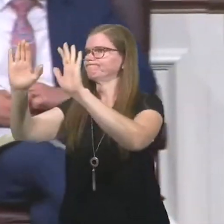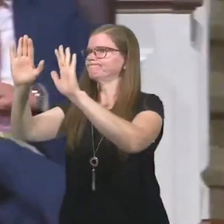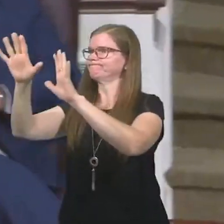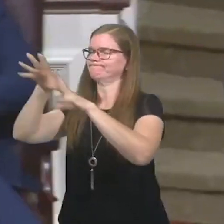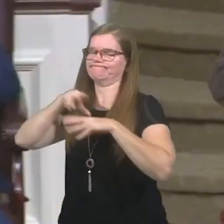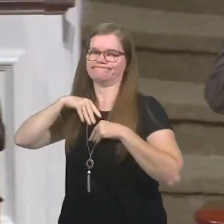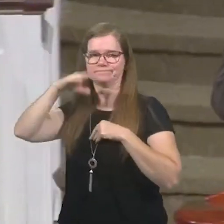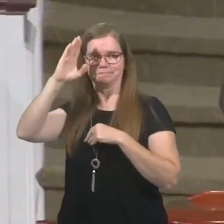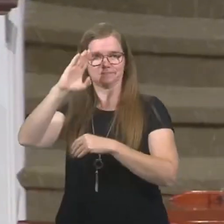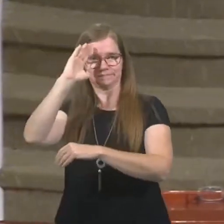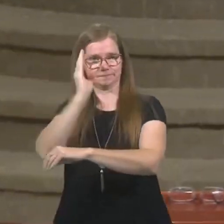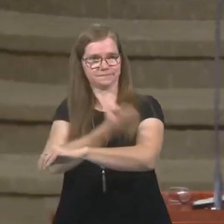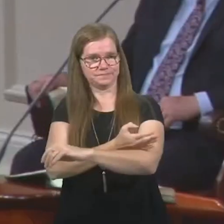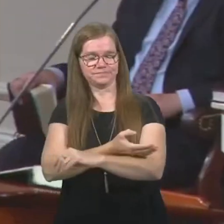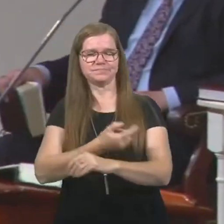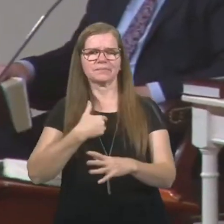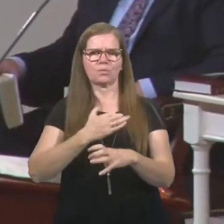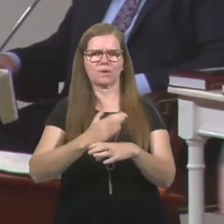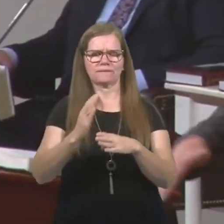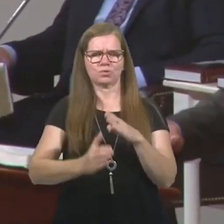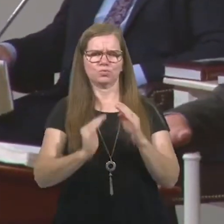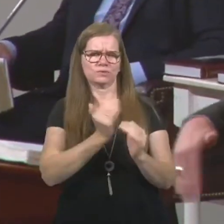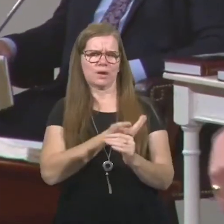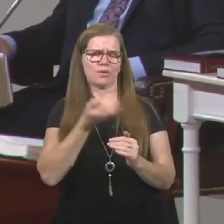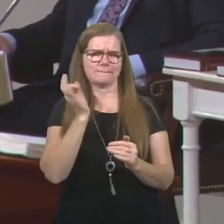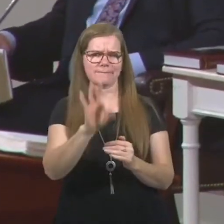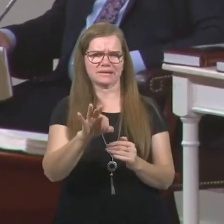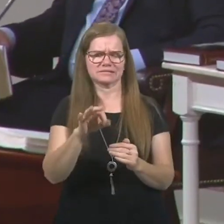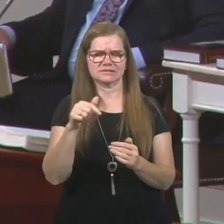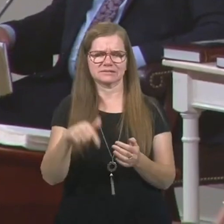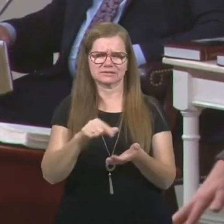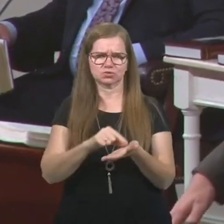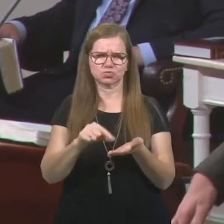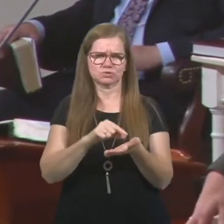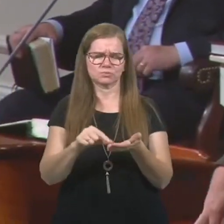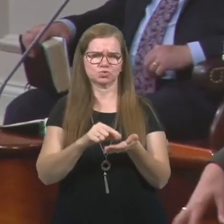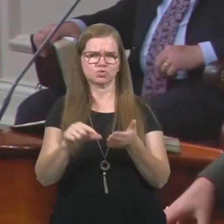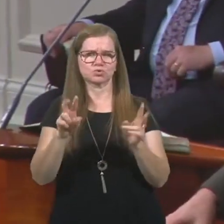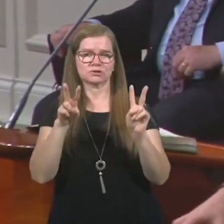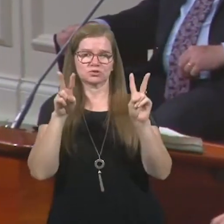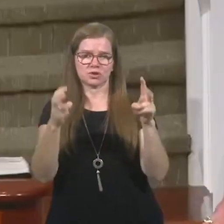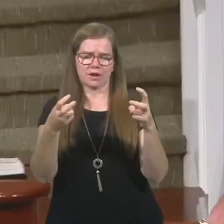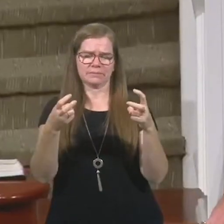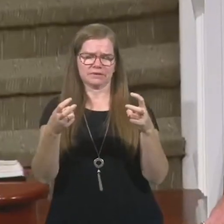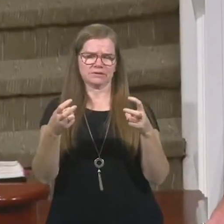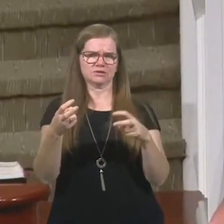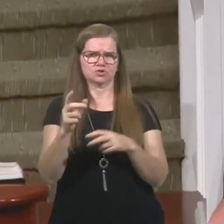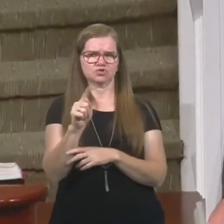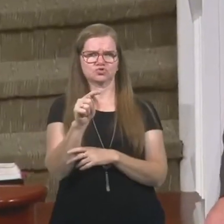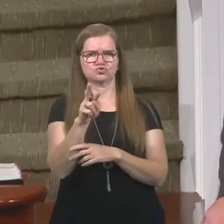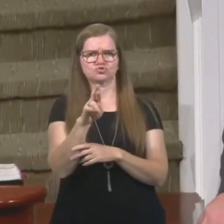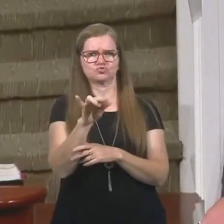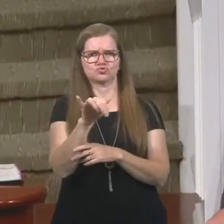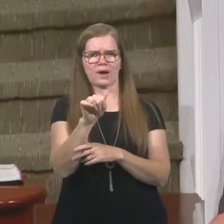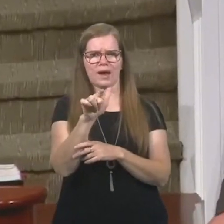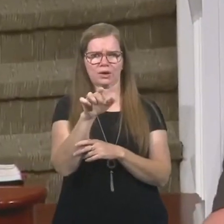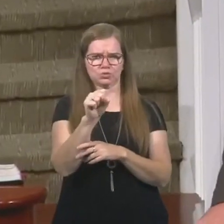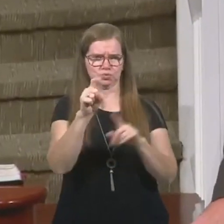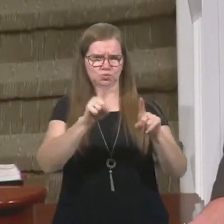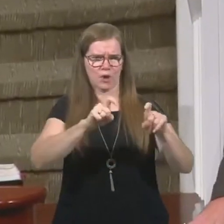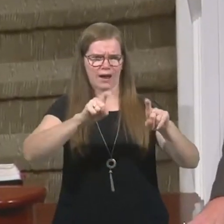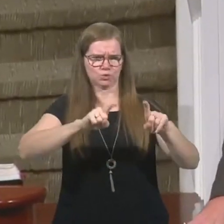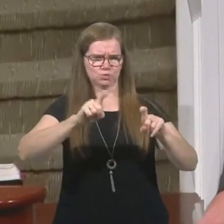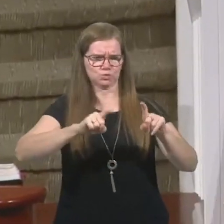You know, I want to conclude our message today. In this passage of Scripture, the topic is trials. And